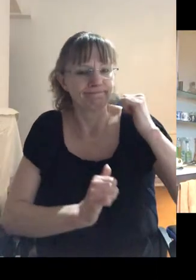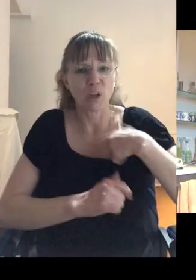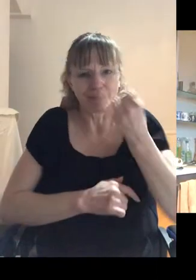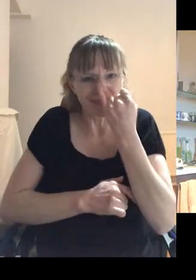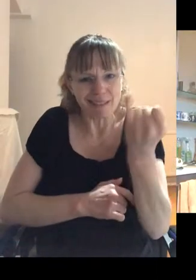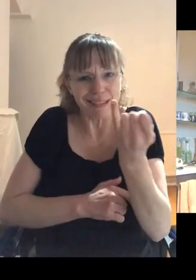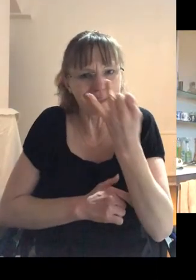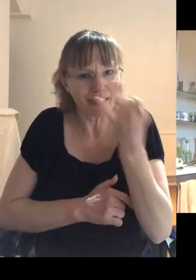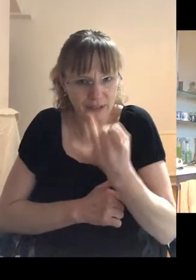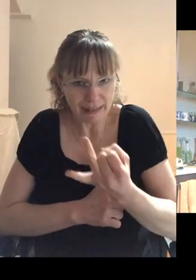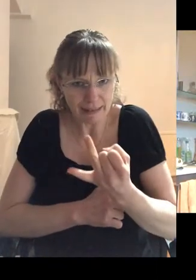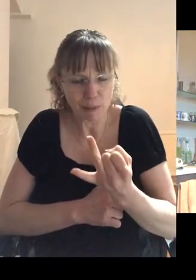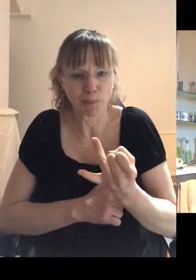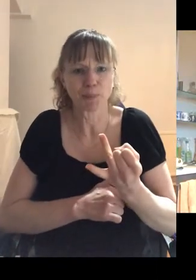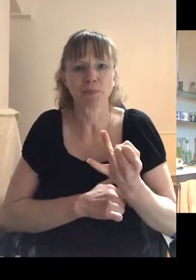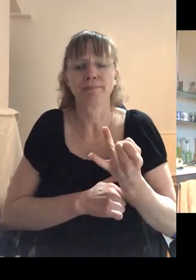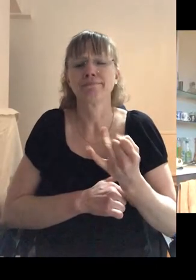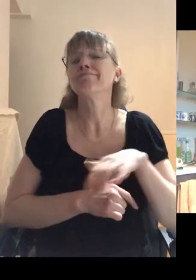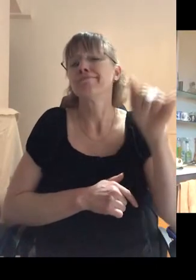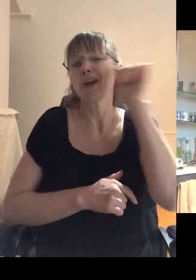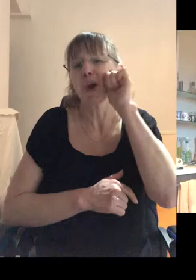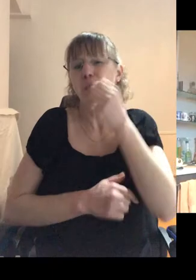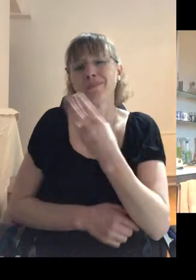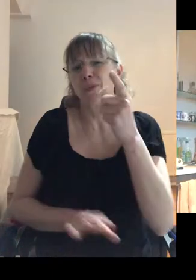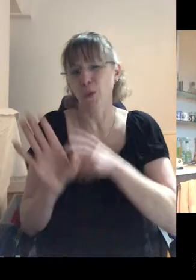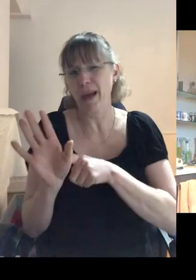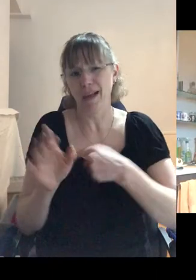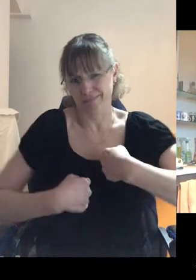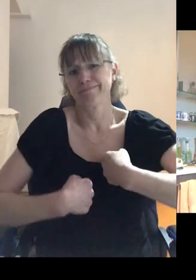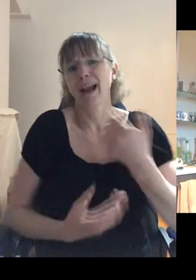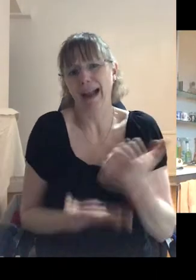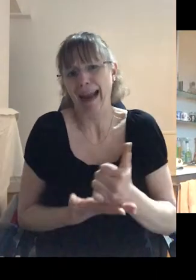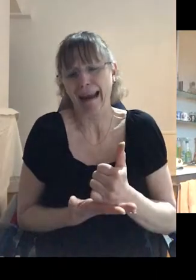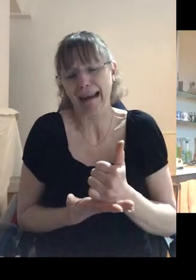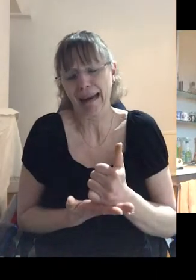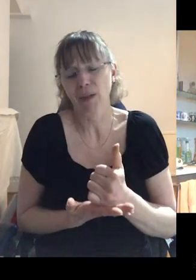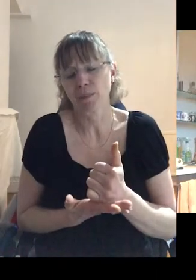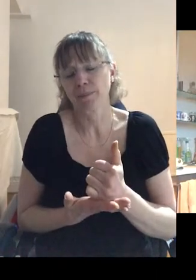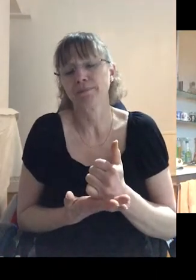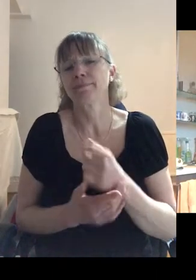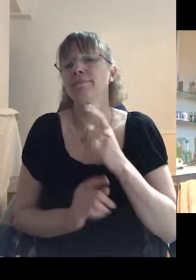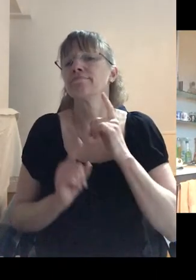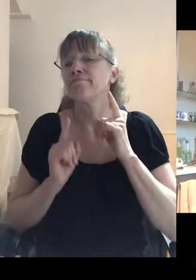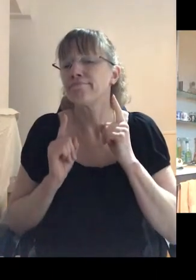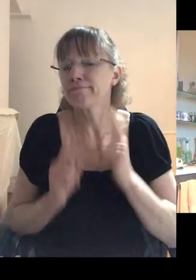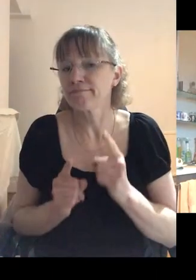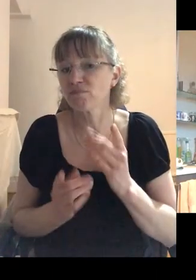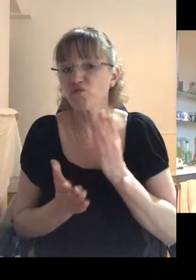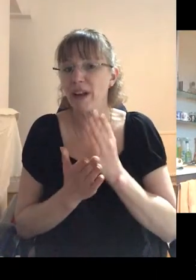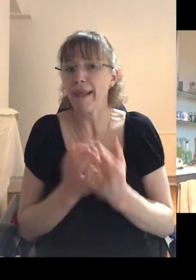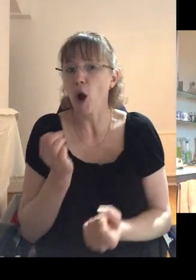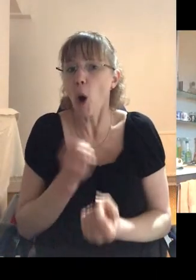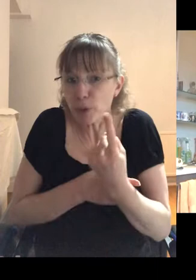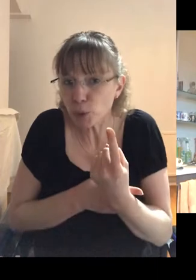16, 17. Um, I'd known for several years that I was gay. Um, but there was really no